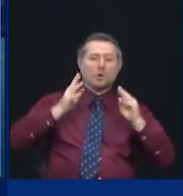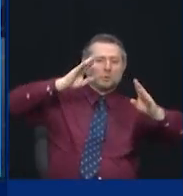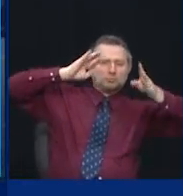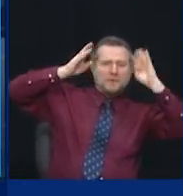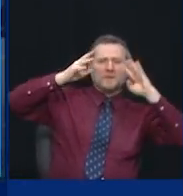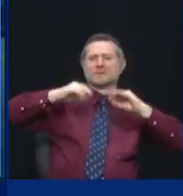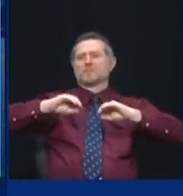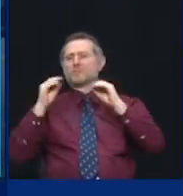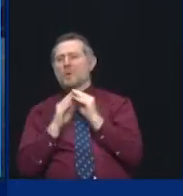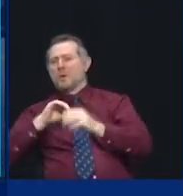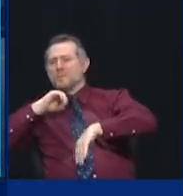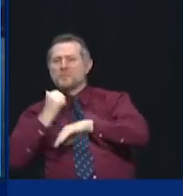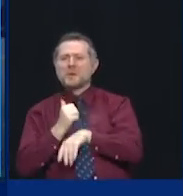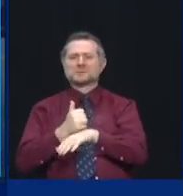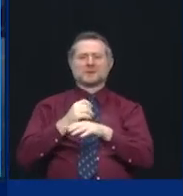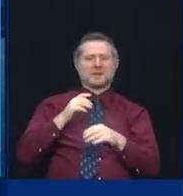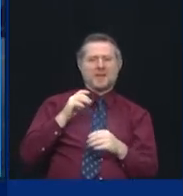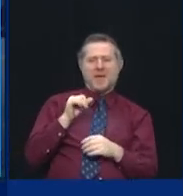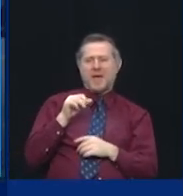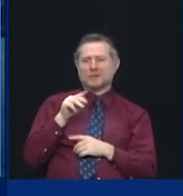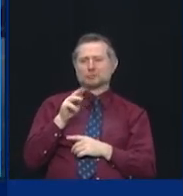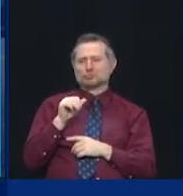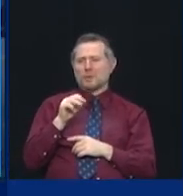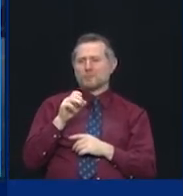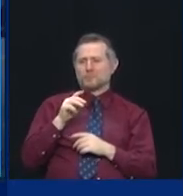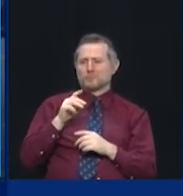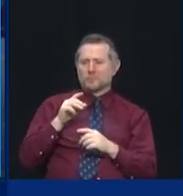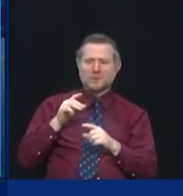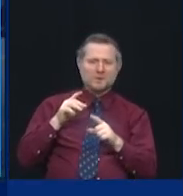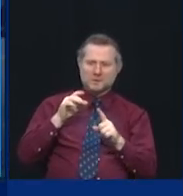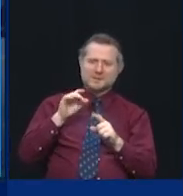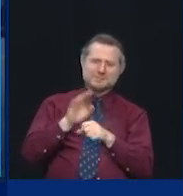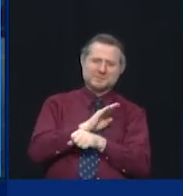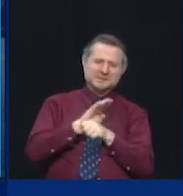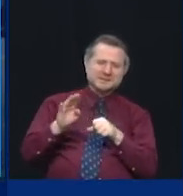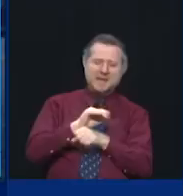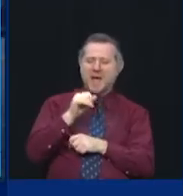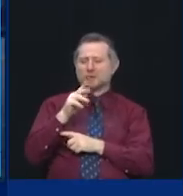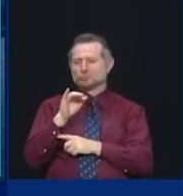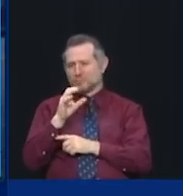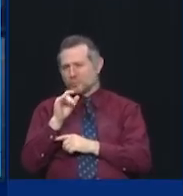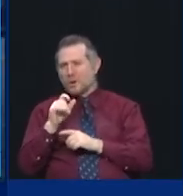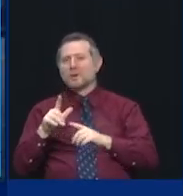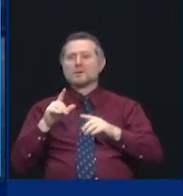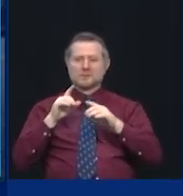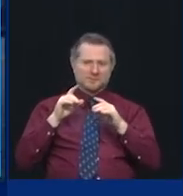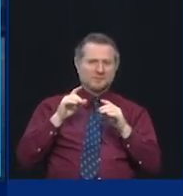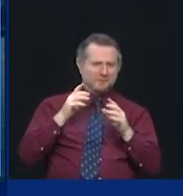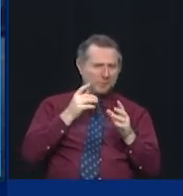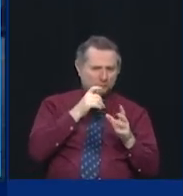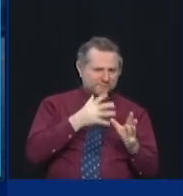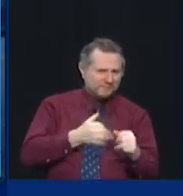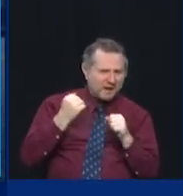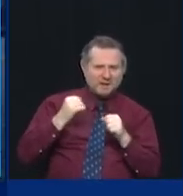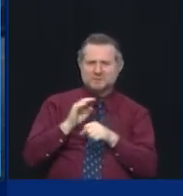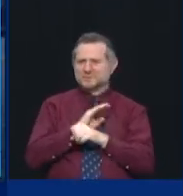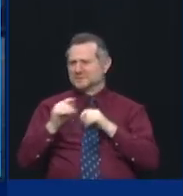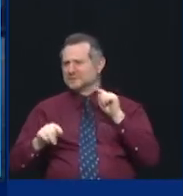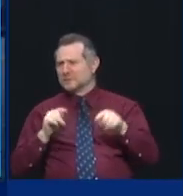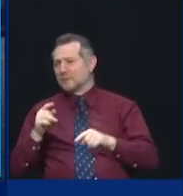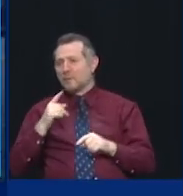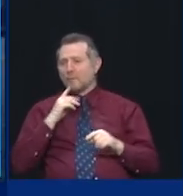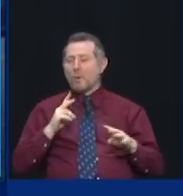fastest, who's the most futuristic thinker, and I'll tell you who is going to lead the